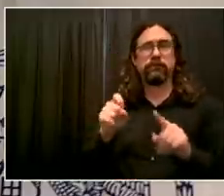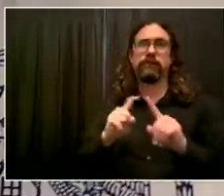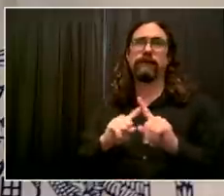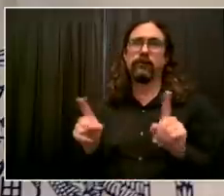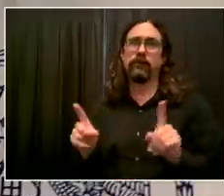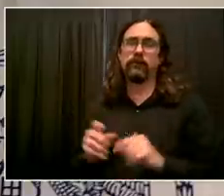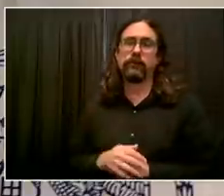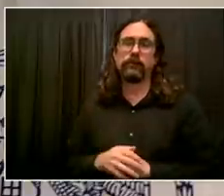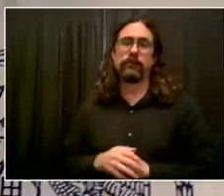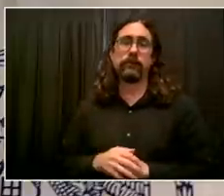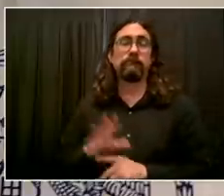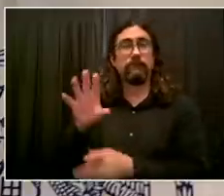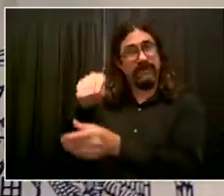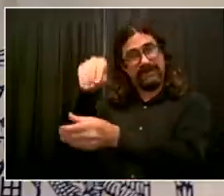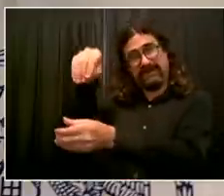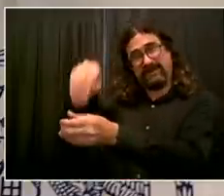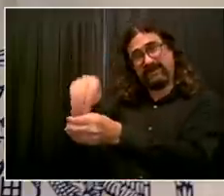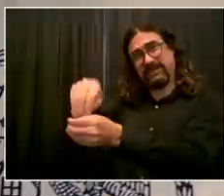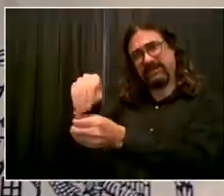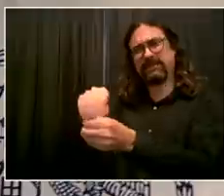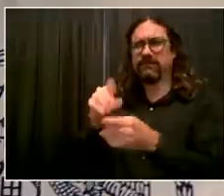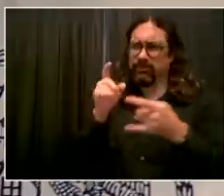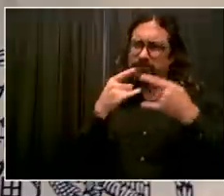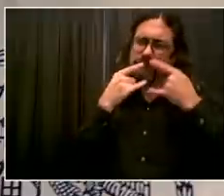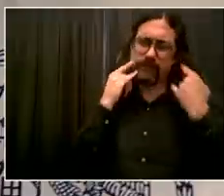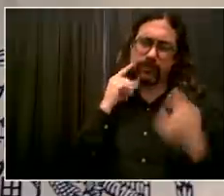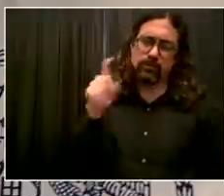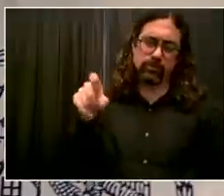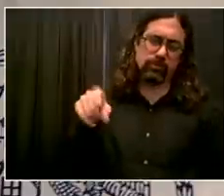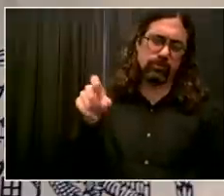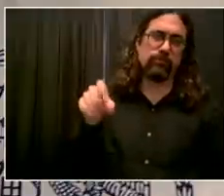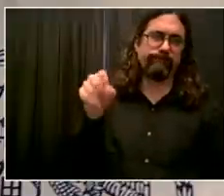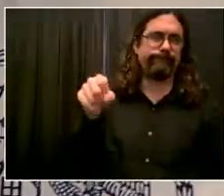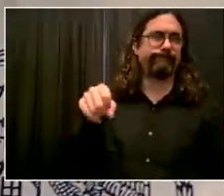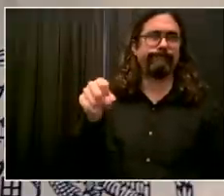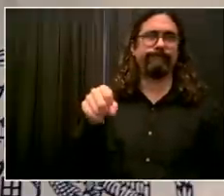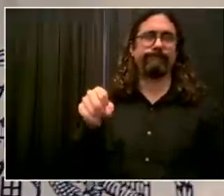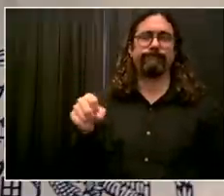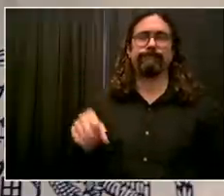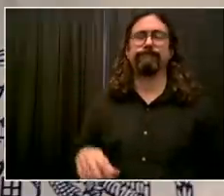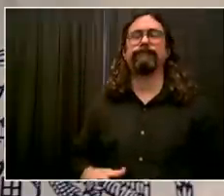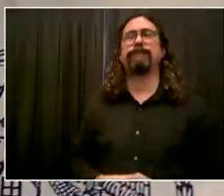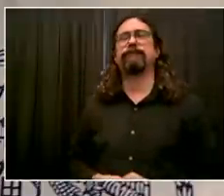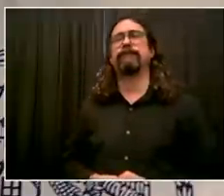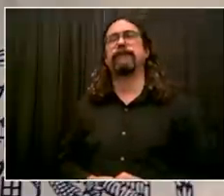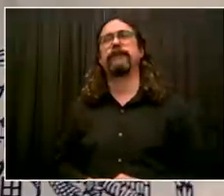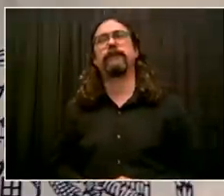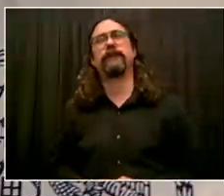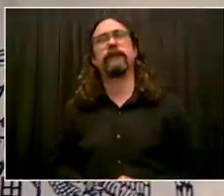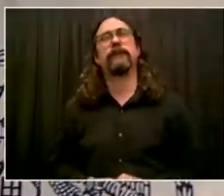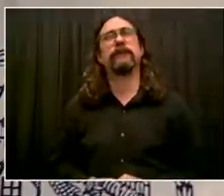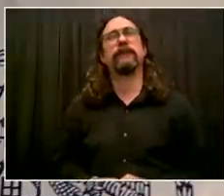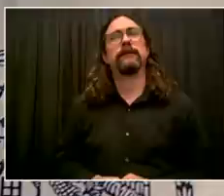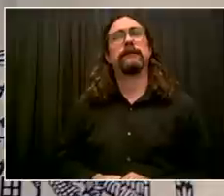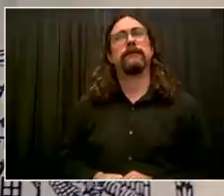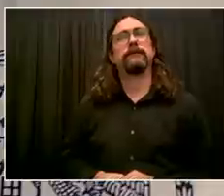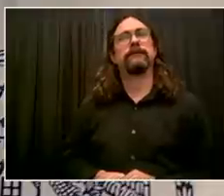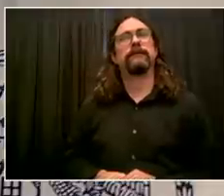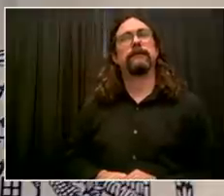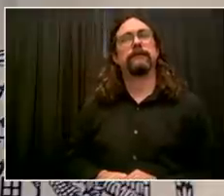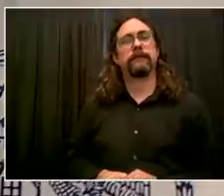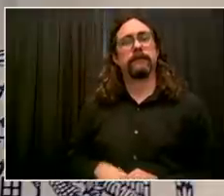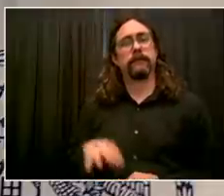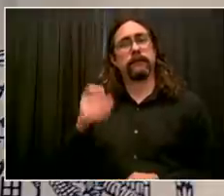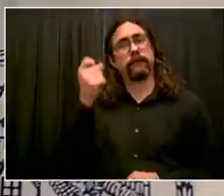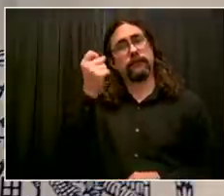situations if everyone is vaccinated and it's a small group of people where it is safe to have a mask off indoors, but overwhelmingly for officers and for all